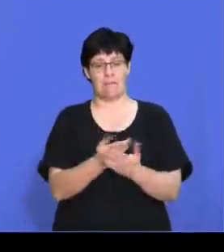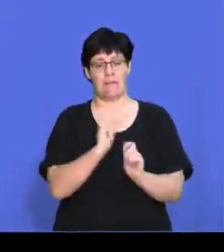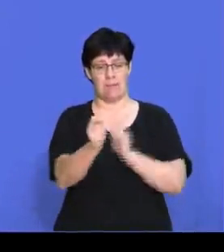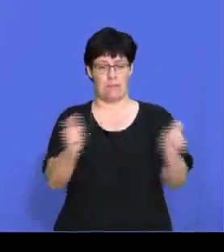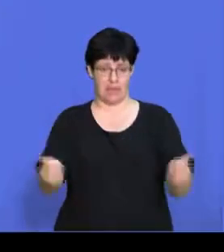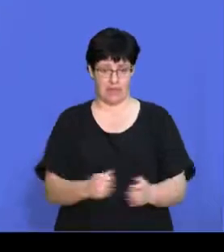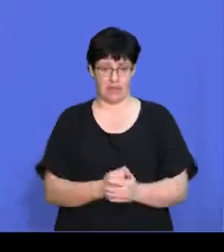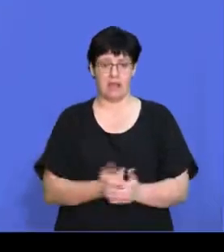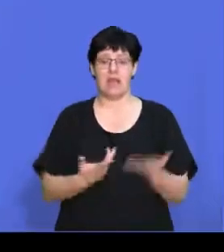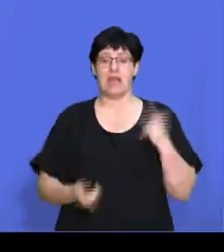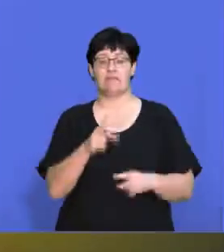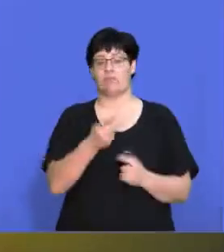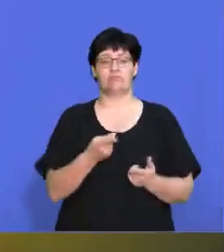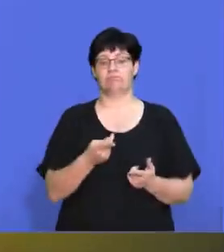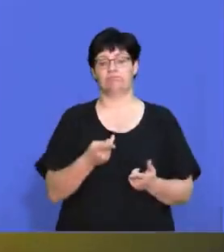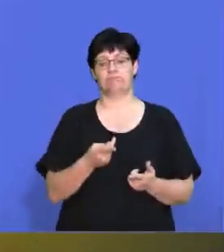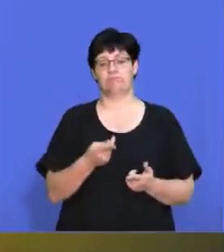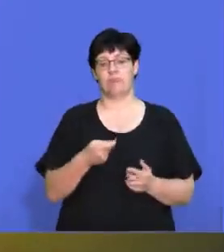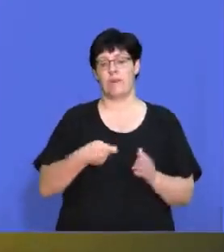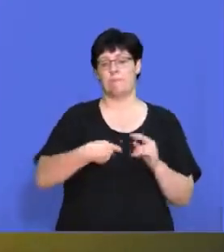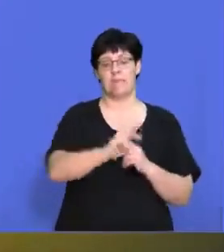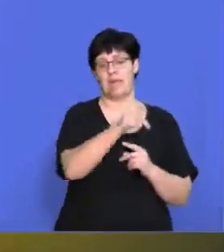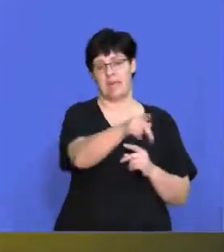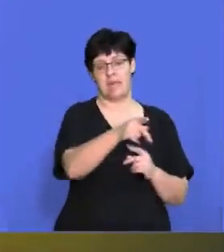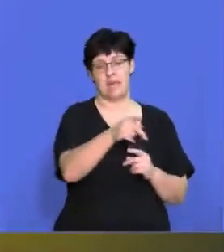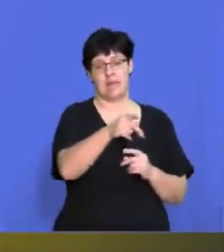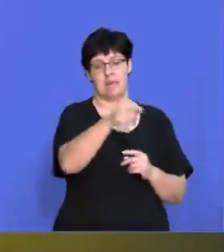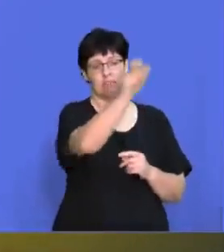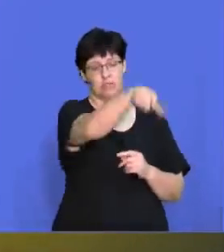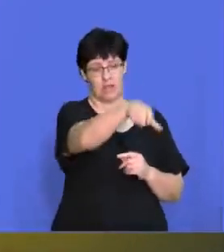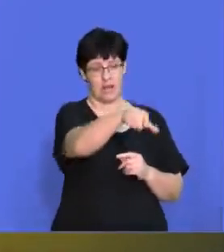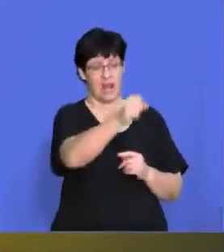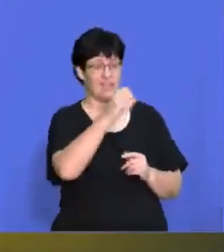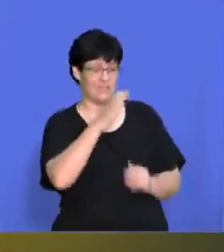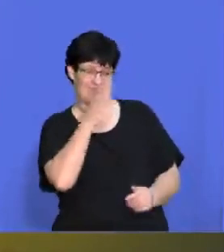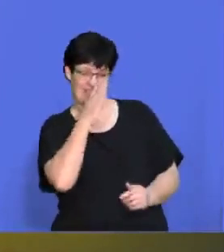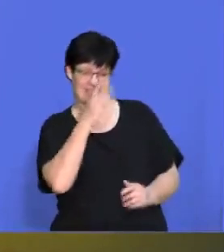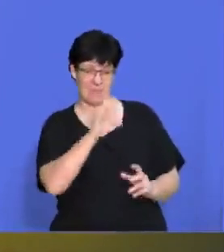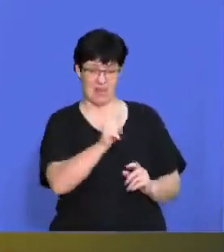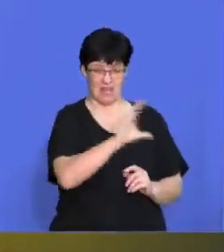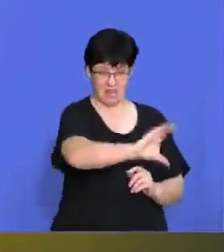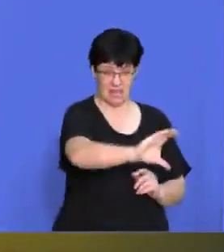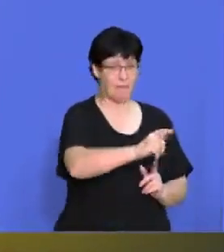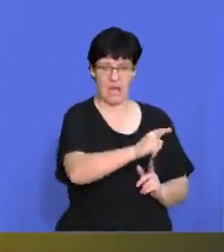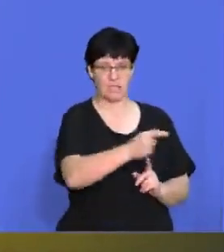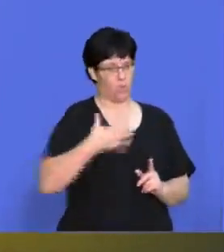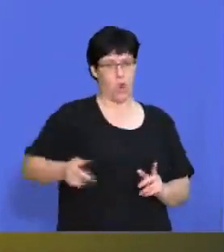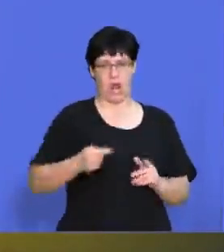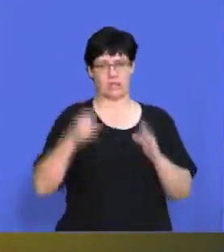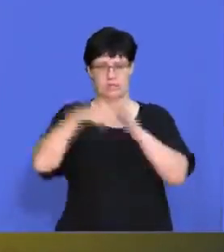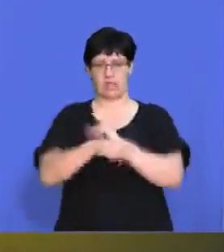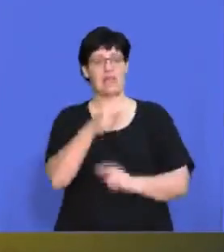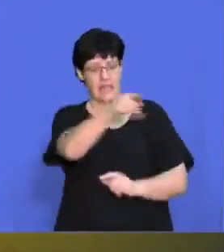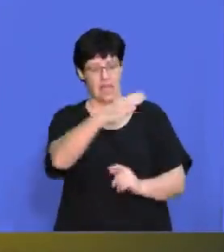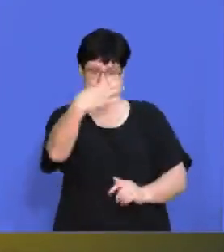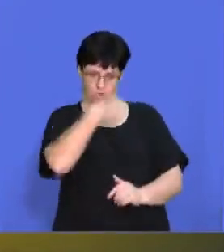if you owe your creditors a lot of money, they can force liquidation and it can make